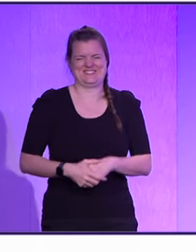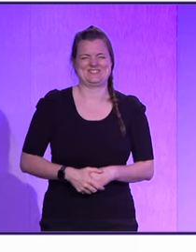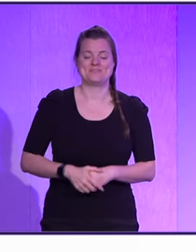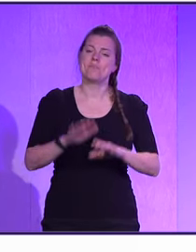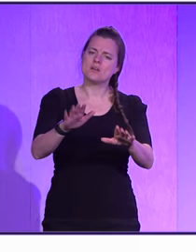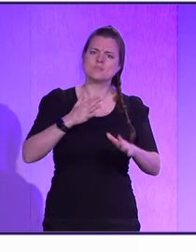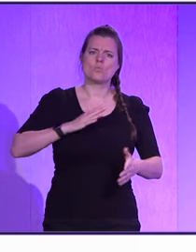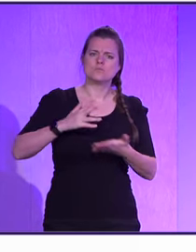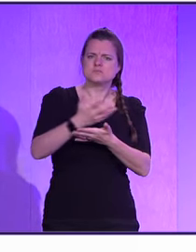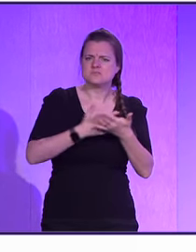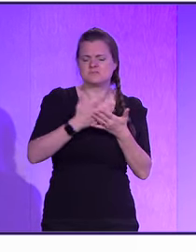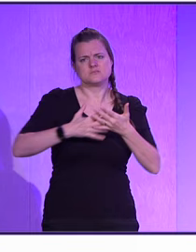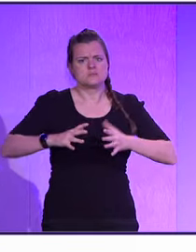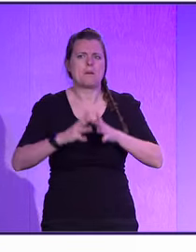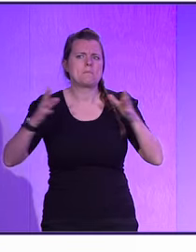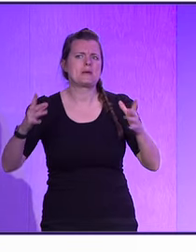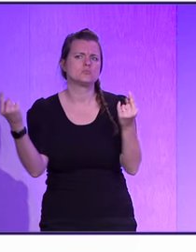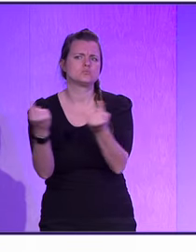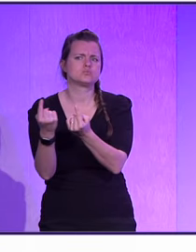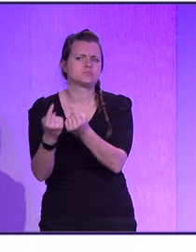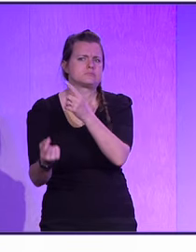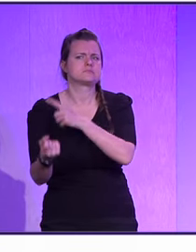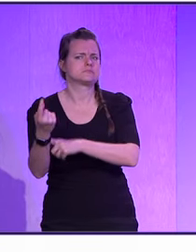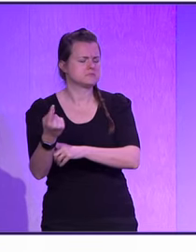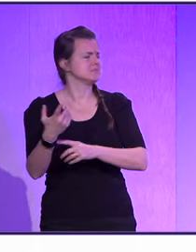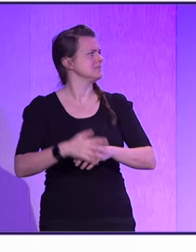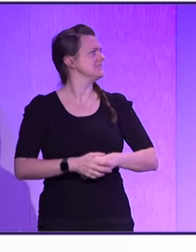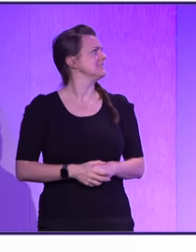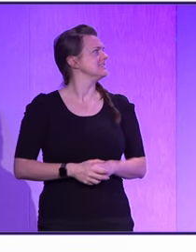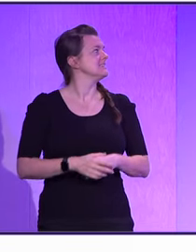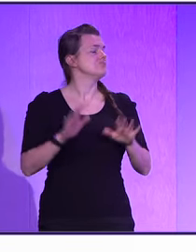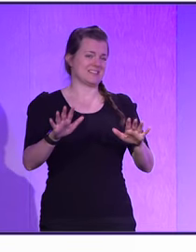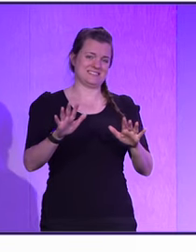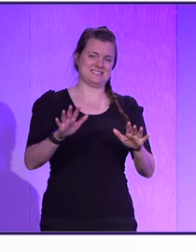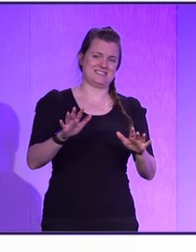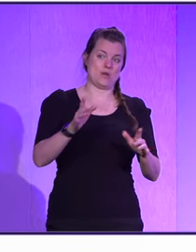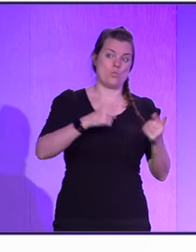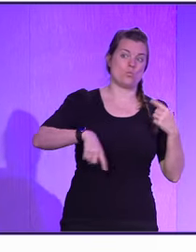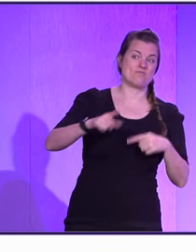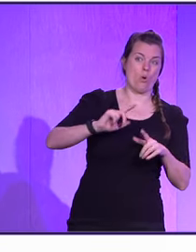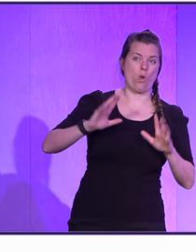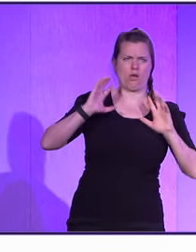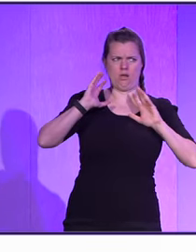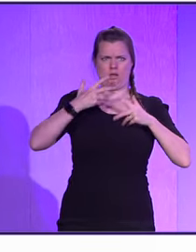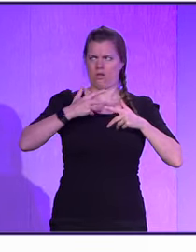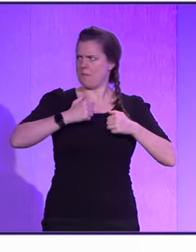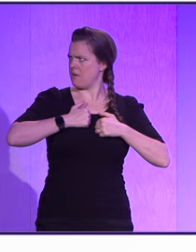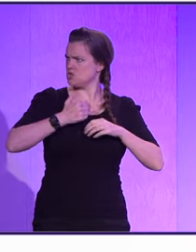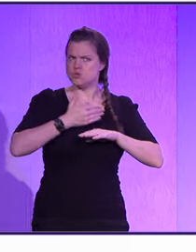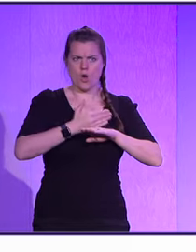So let's discuss the elephant in the room, right? Everybody's worried about their jobs in a way.